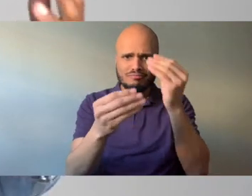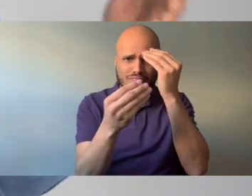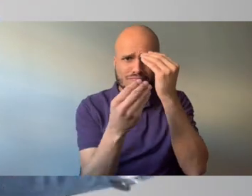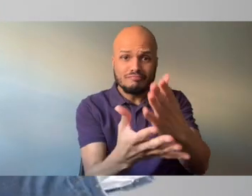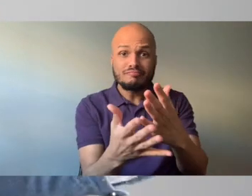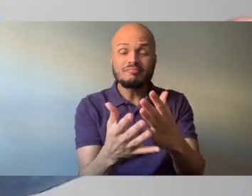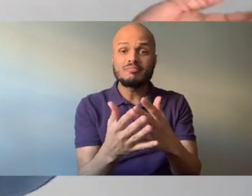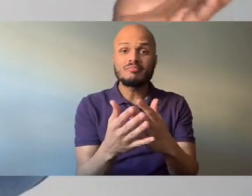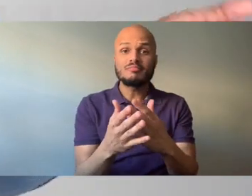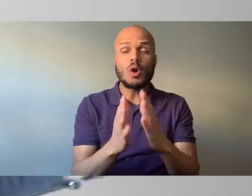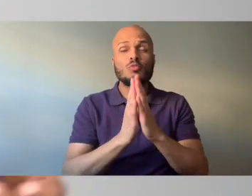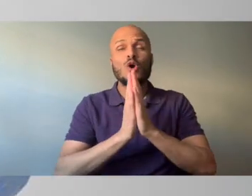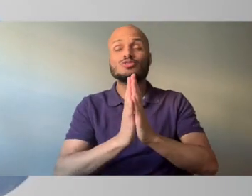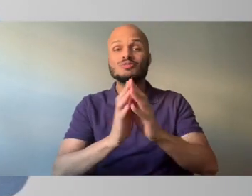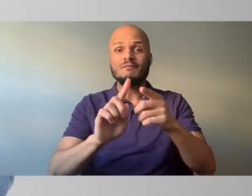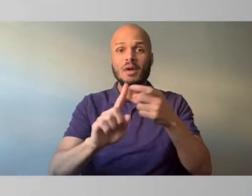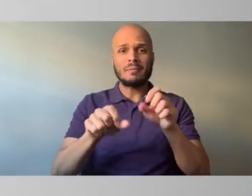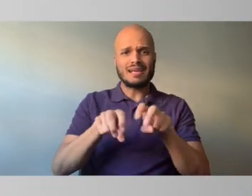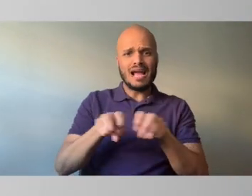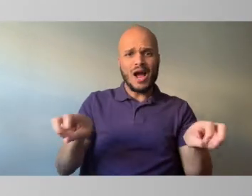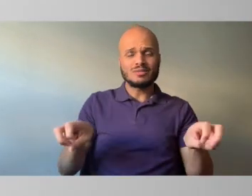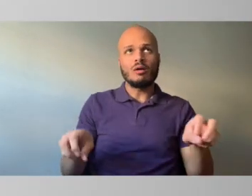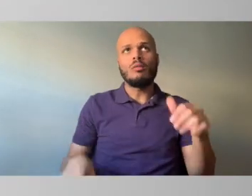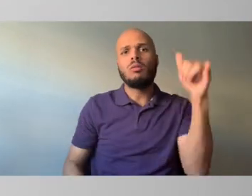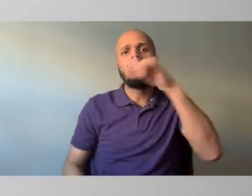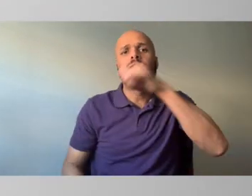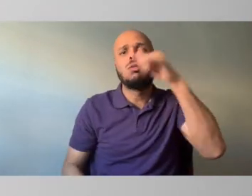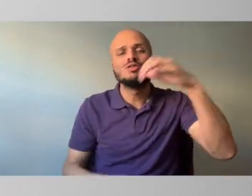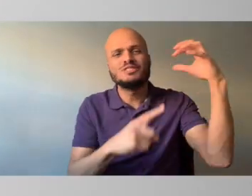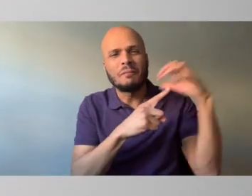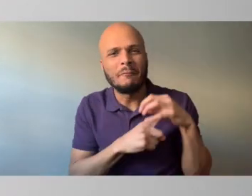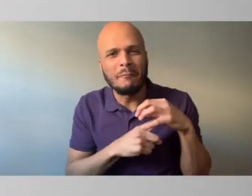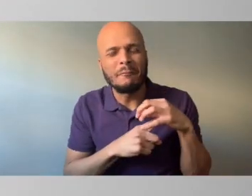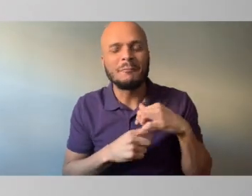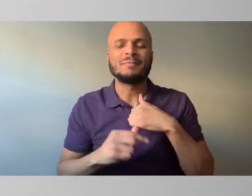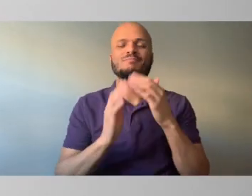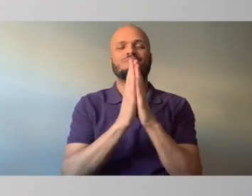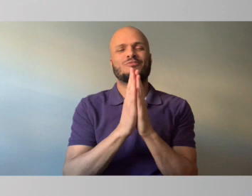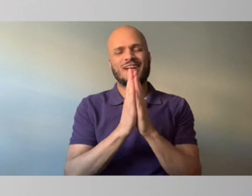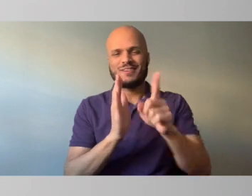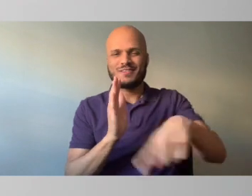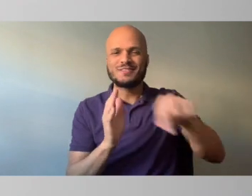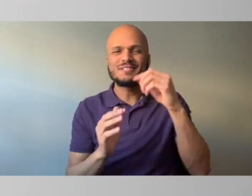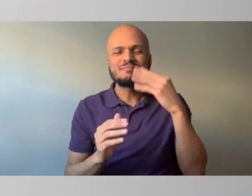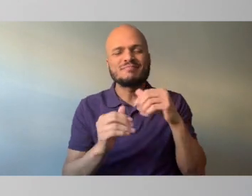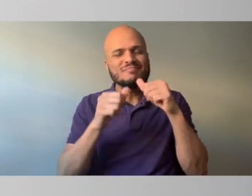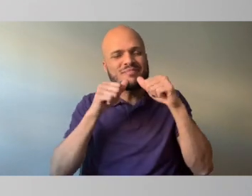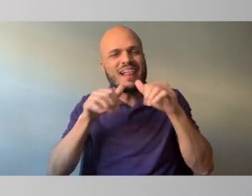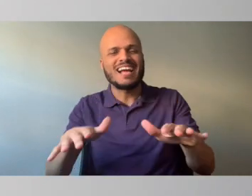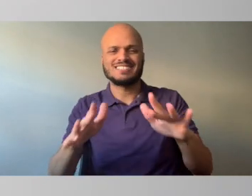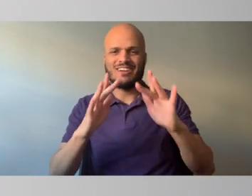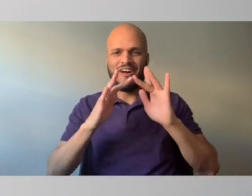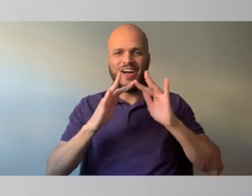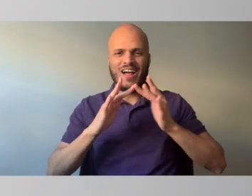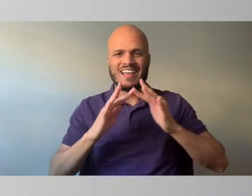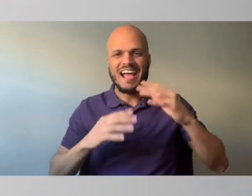worshiping from the couch, it can't get any better. I pray that you've been blessed by the online worship experiences that take place on Sundays and